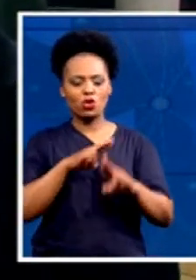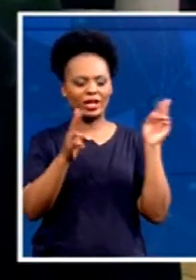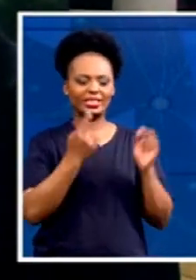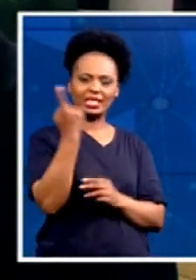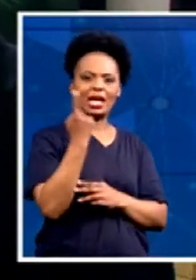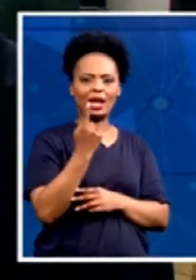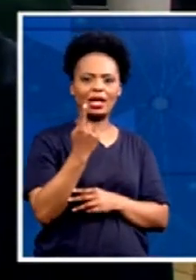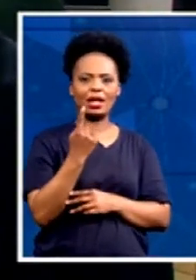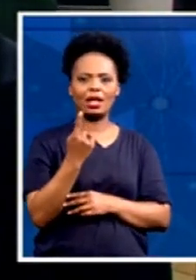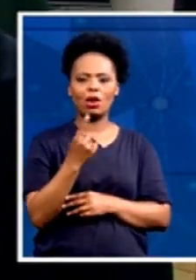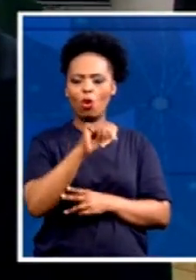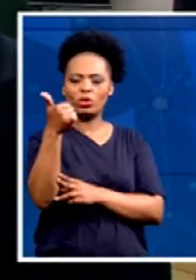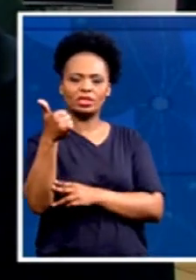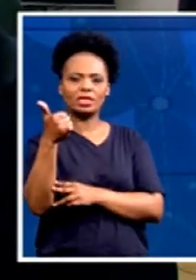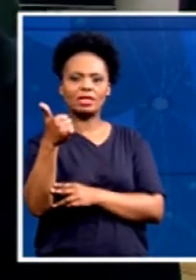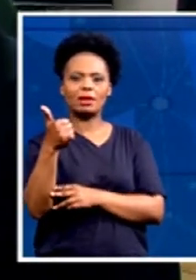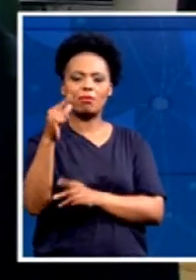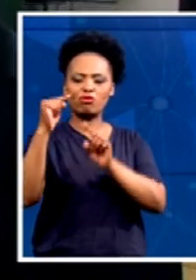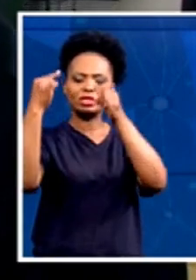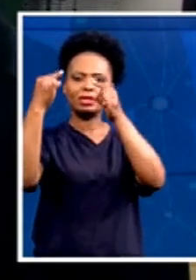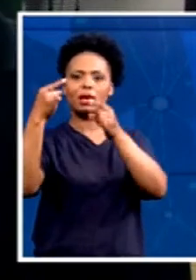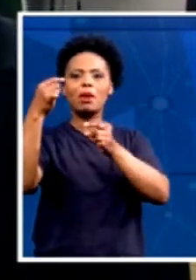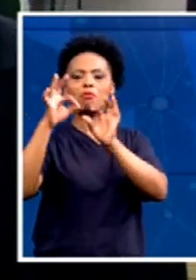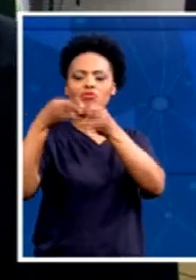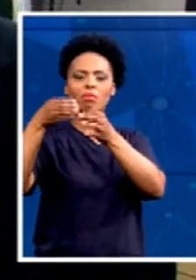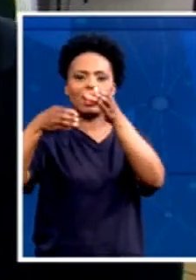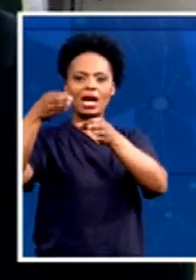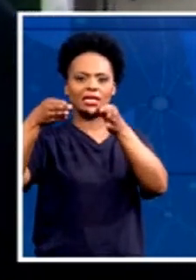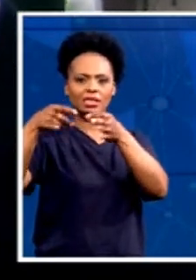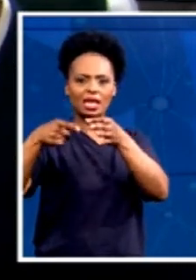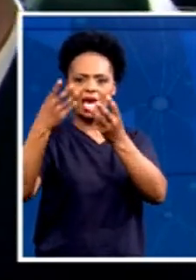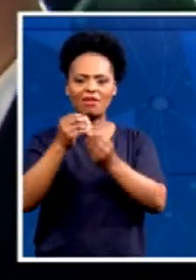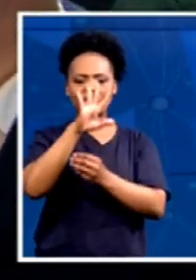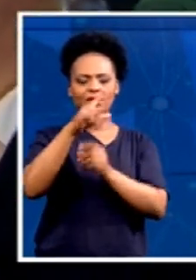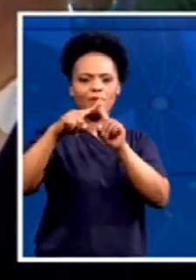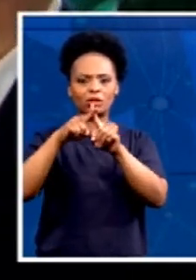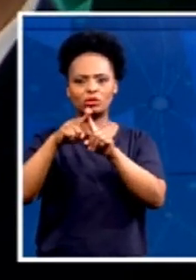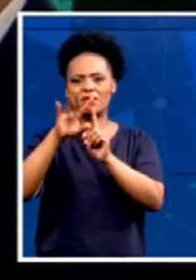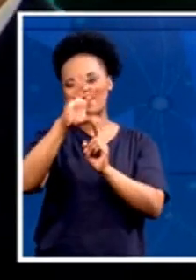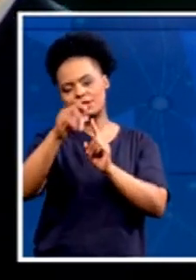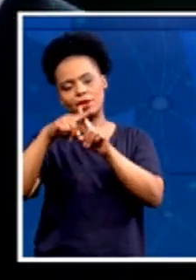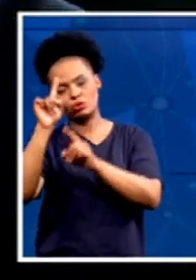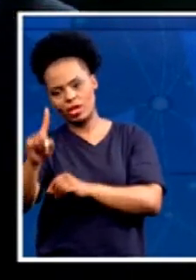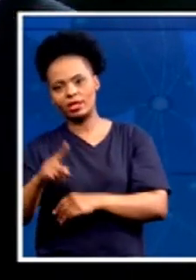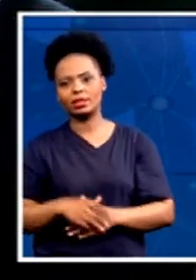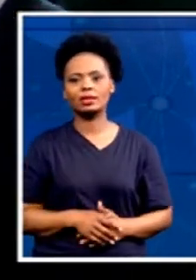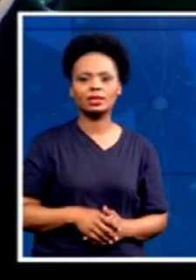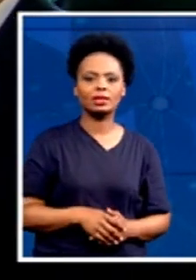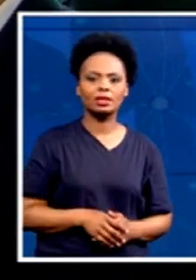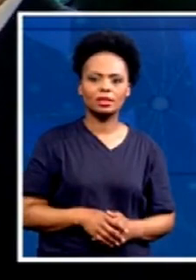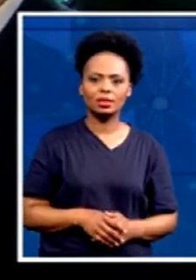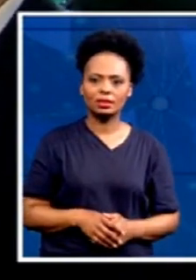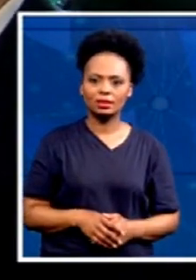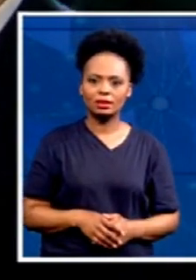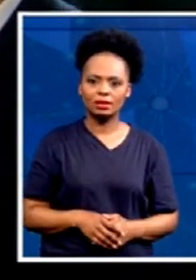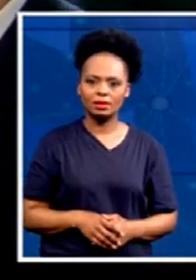have a 50% plus one. And you've made it clear that you won't be going into a coalition with the ANC and the EFF. No doubt about it. We